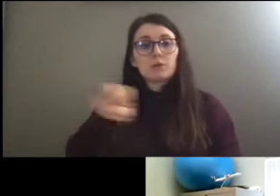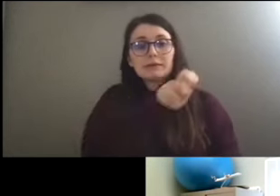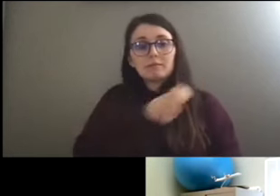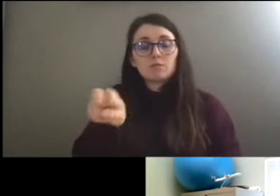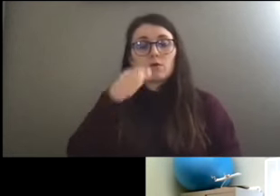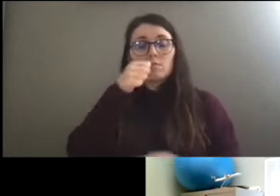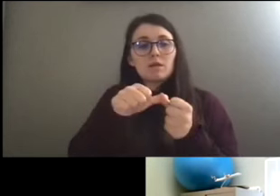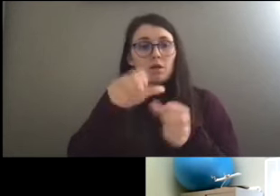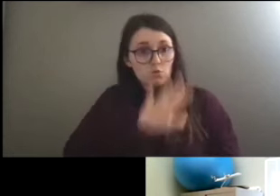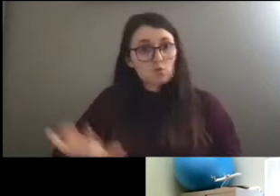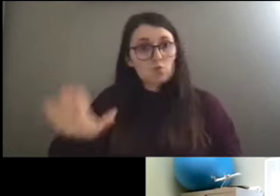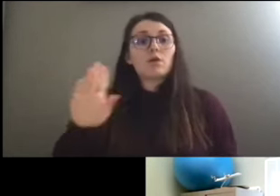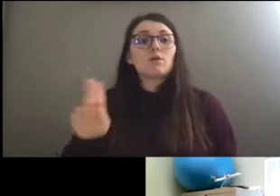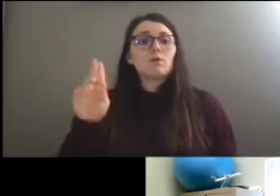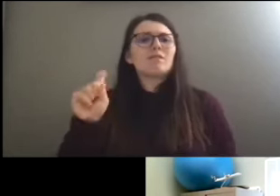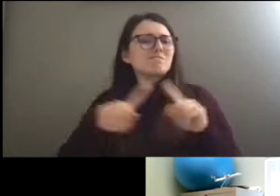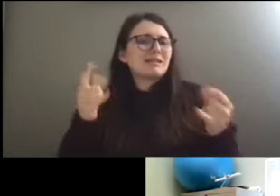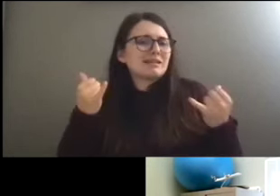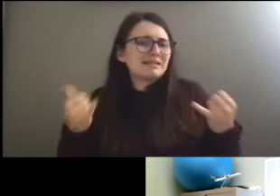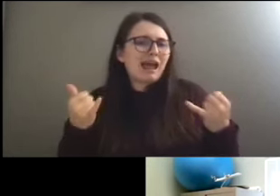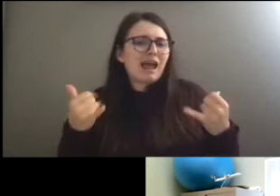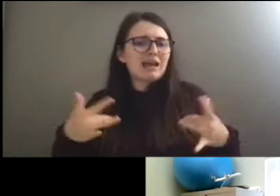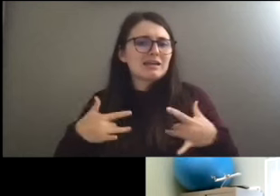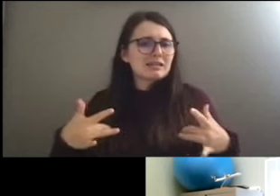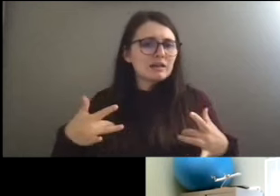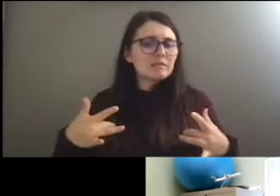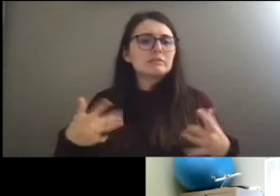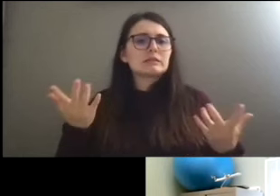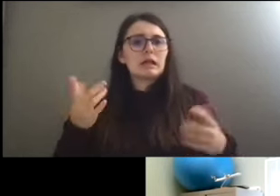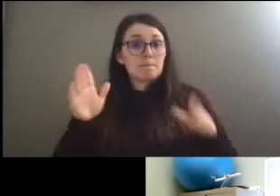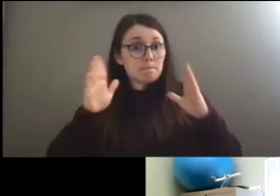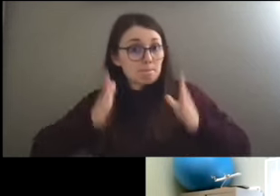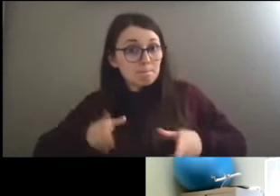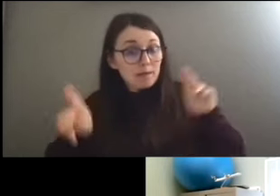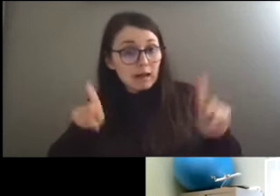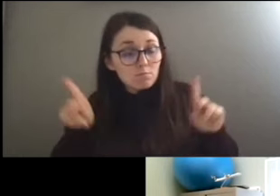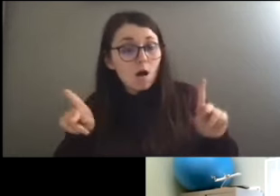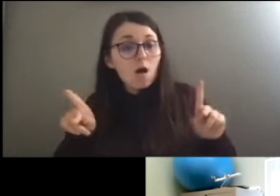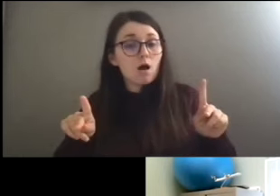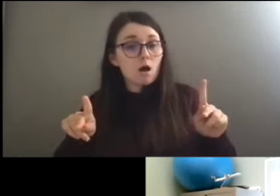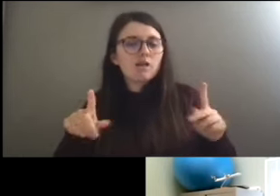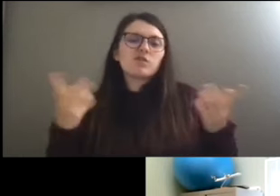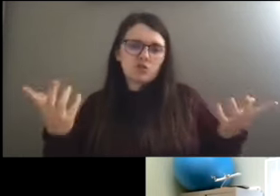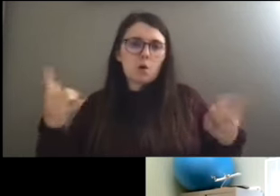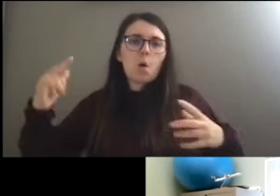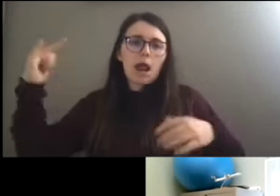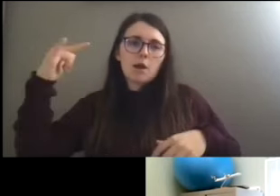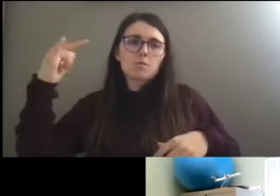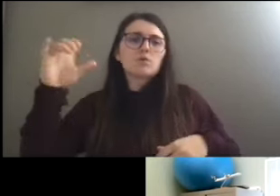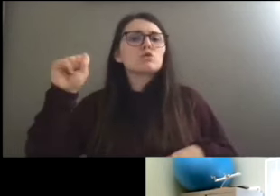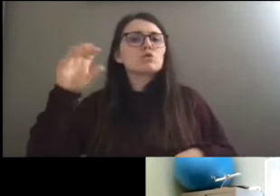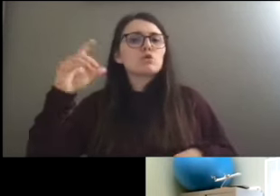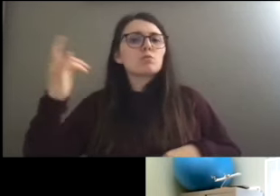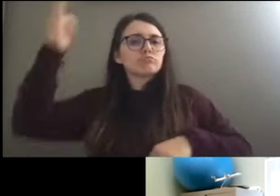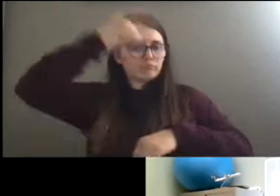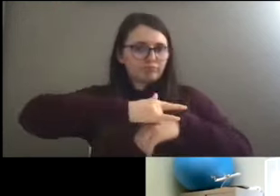the US. And then eventually that turned into carrying passengers. And so airports are made so that airplanes can land at